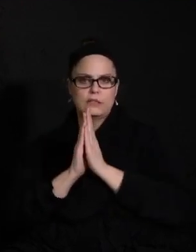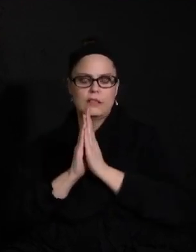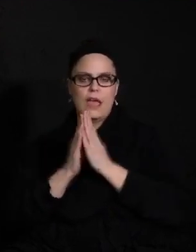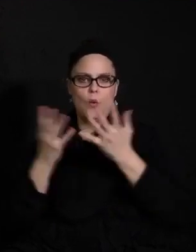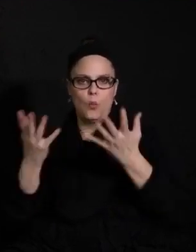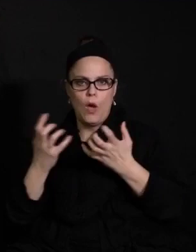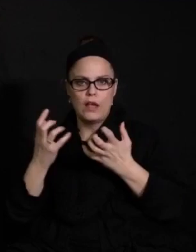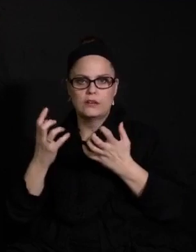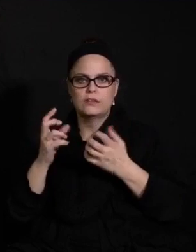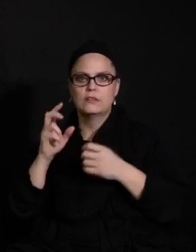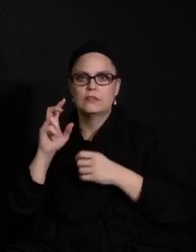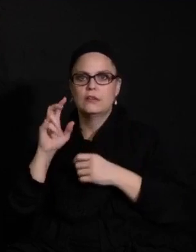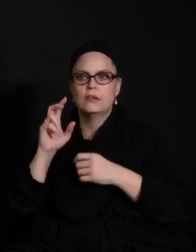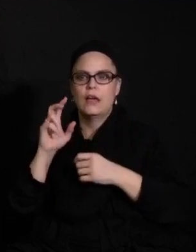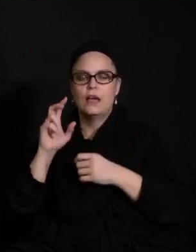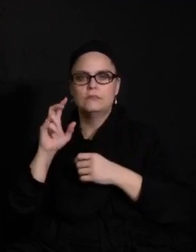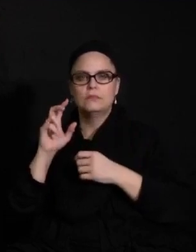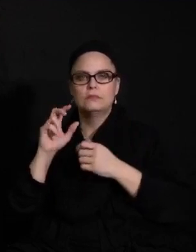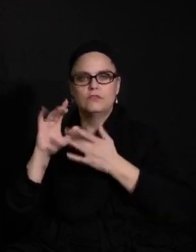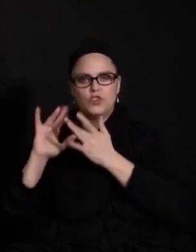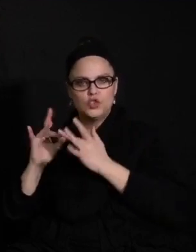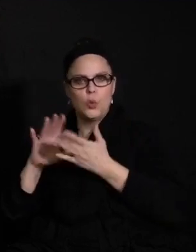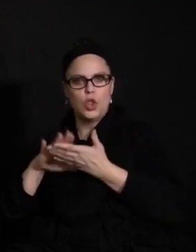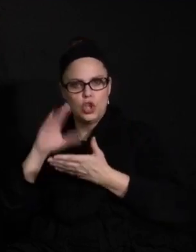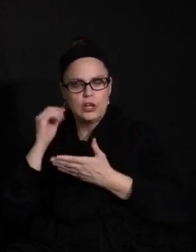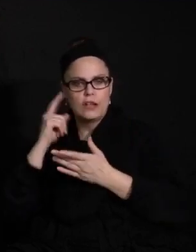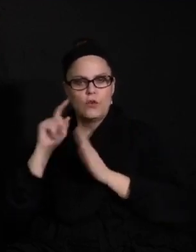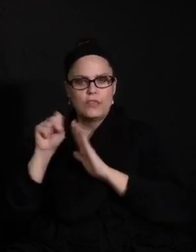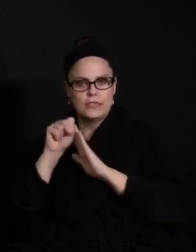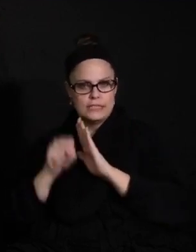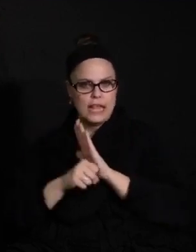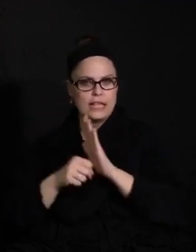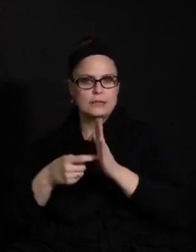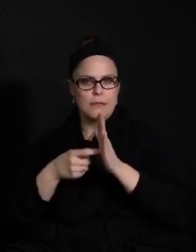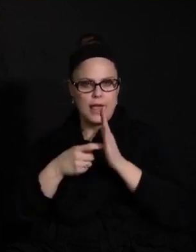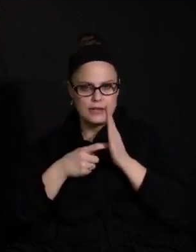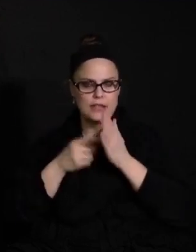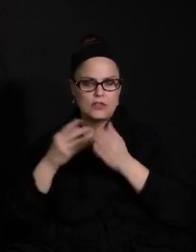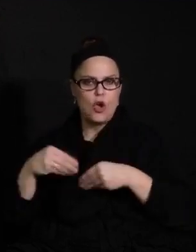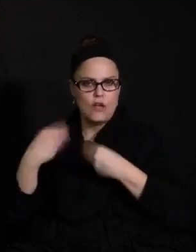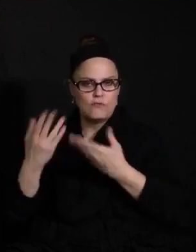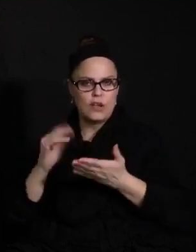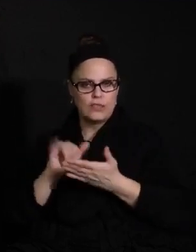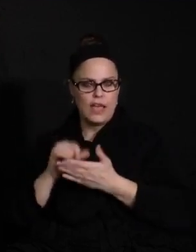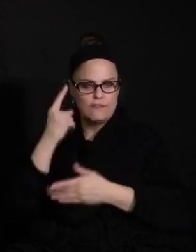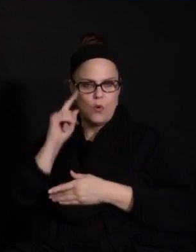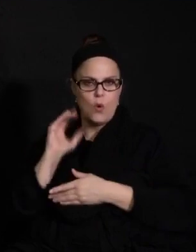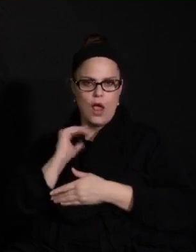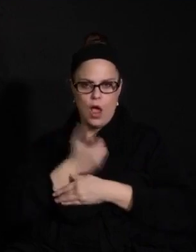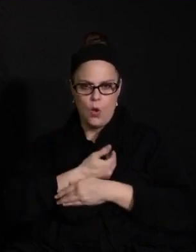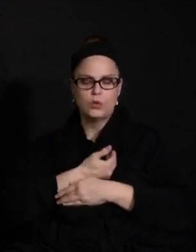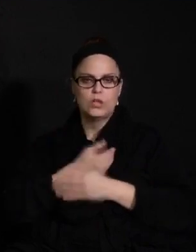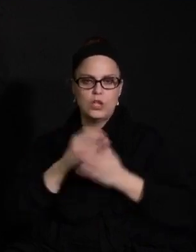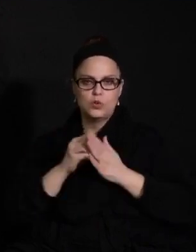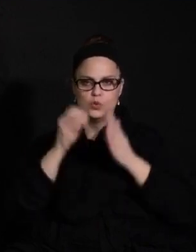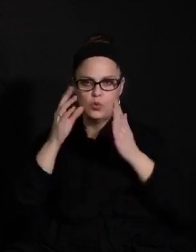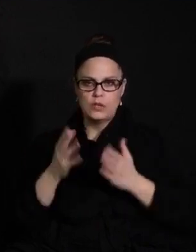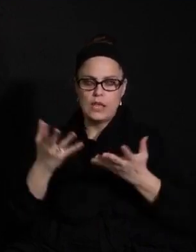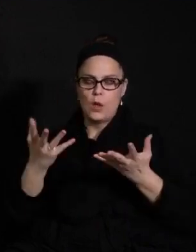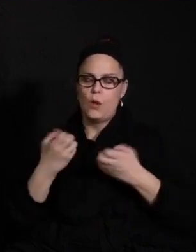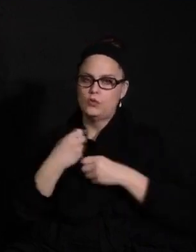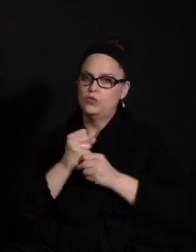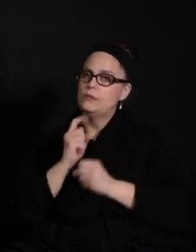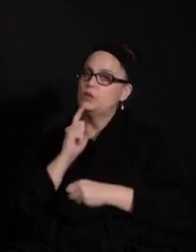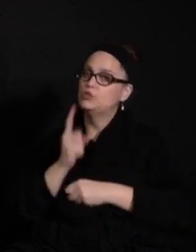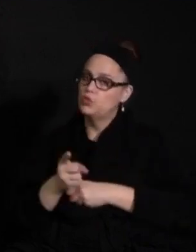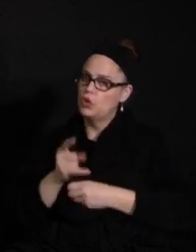learning per the state's mandate that we offer that for our students. So I want to be able to make sure